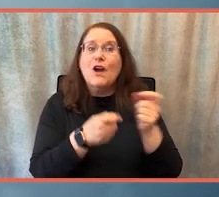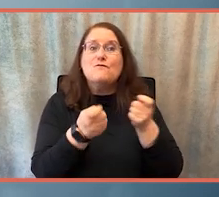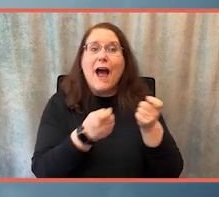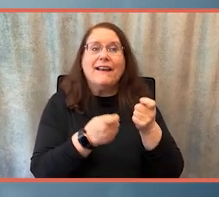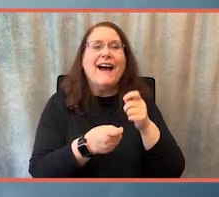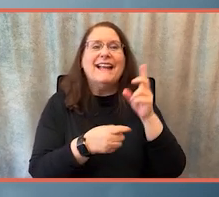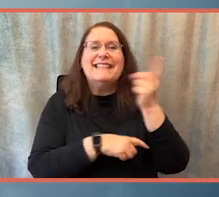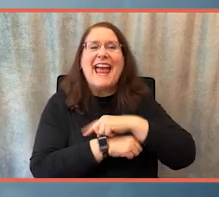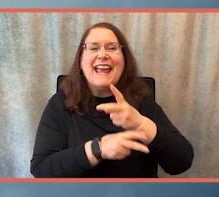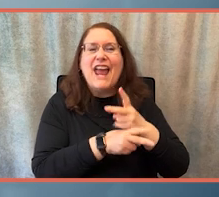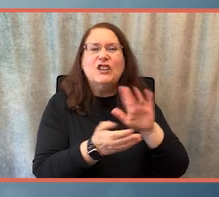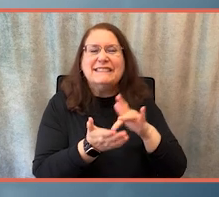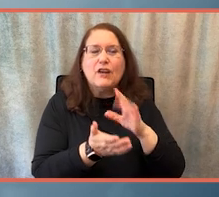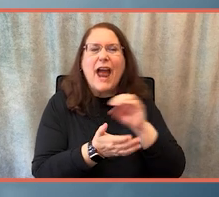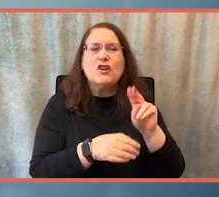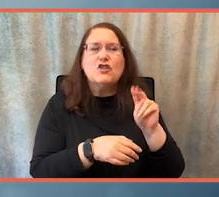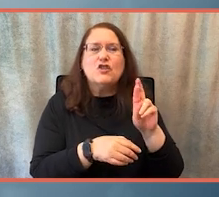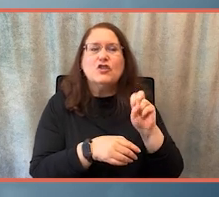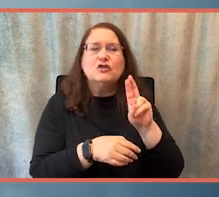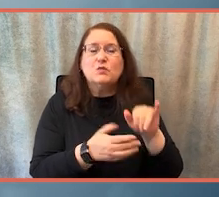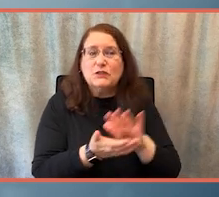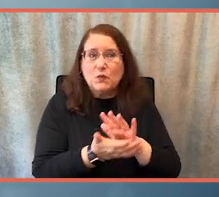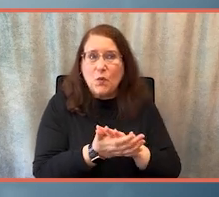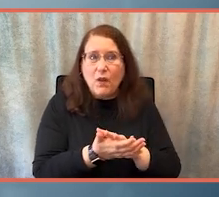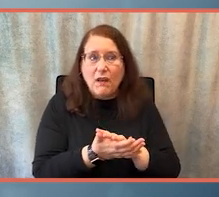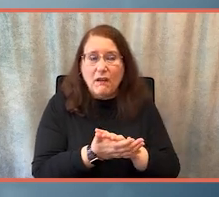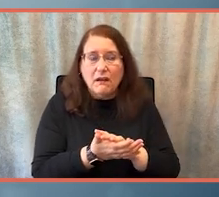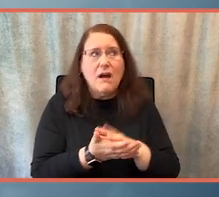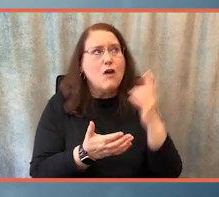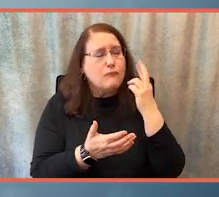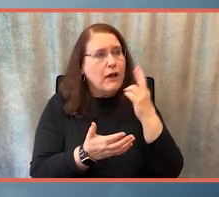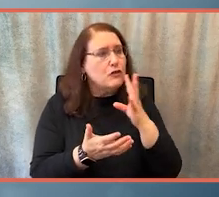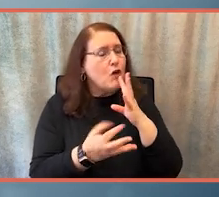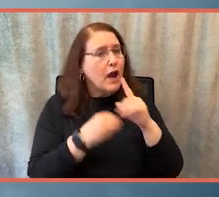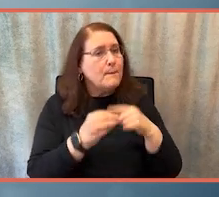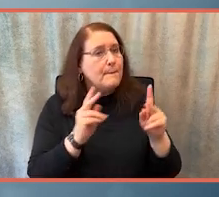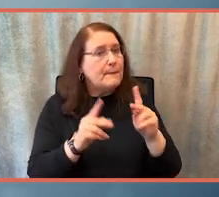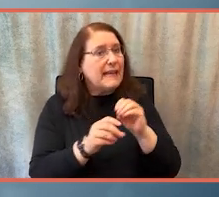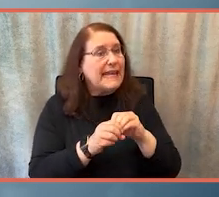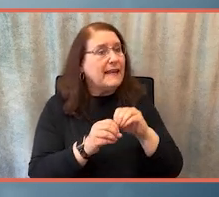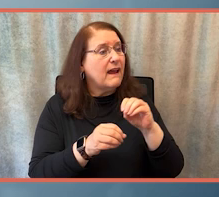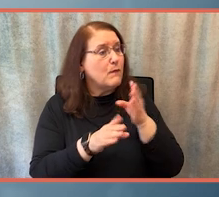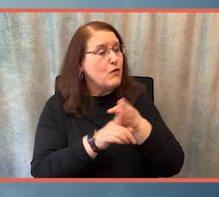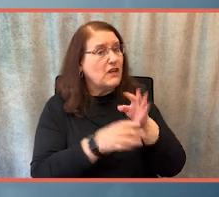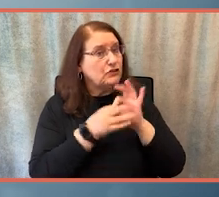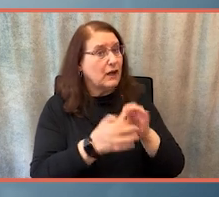I realized is that when we're talking about people who are in the caregiving profession, it's mostly women